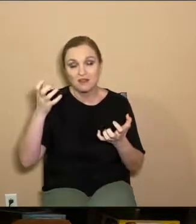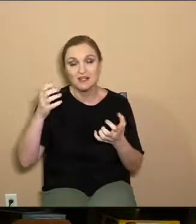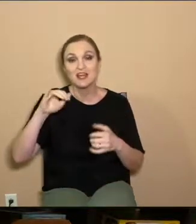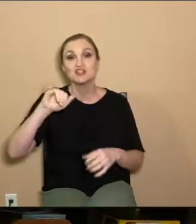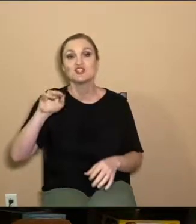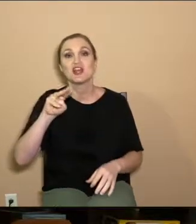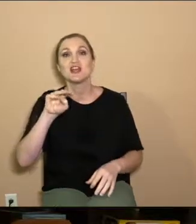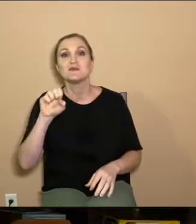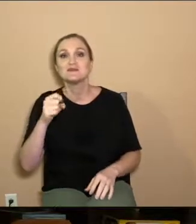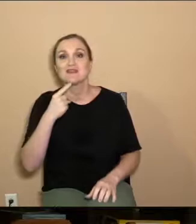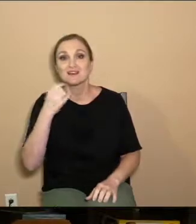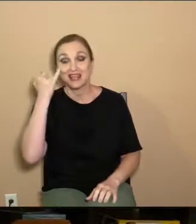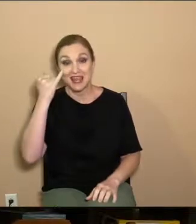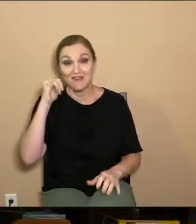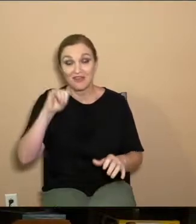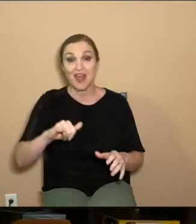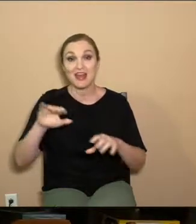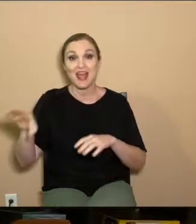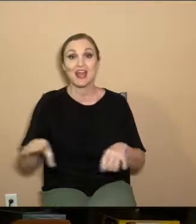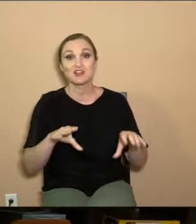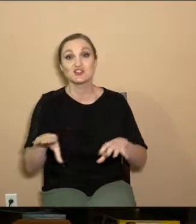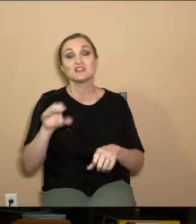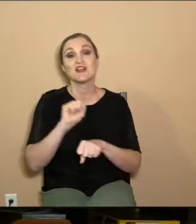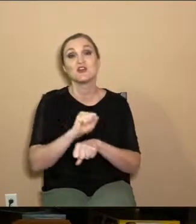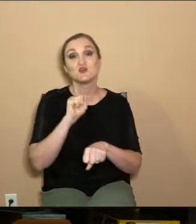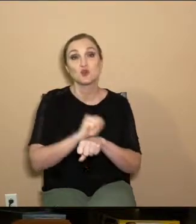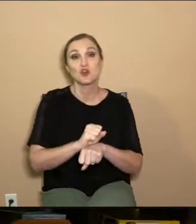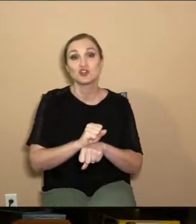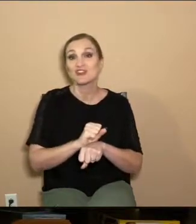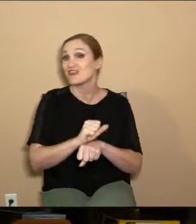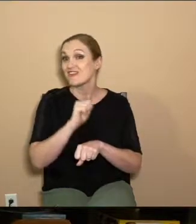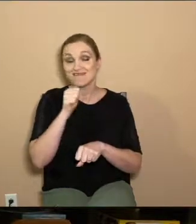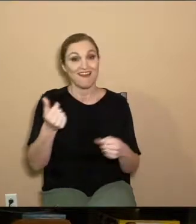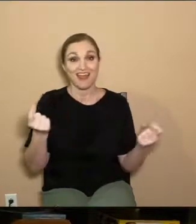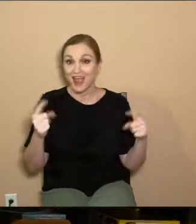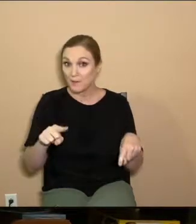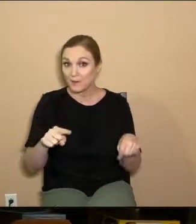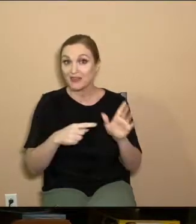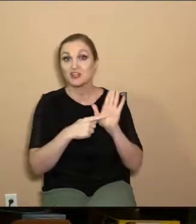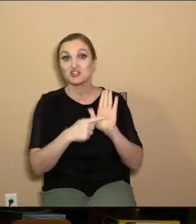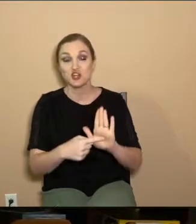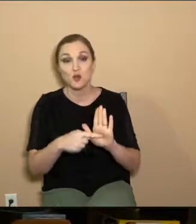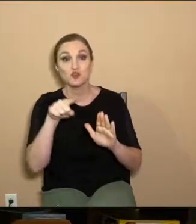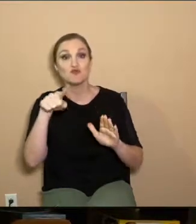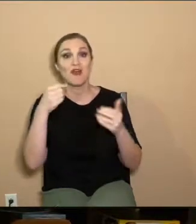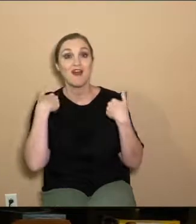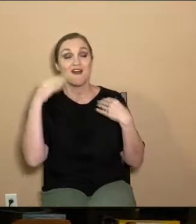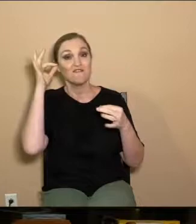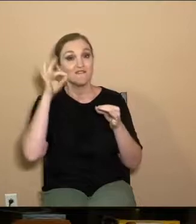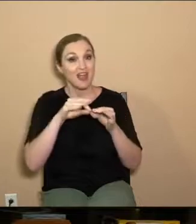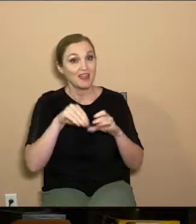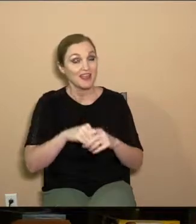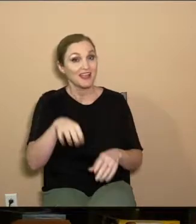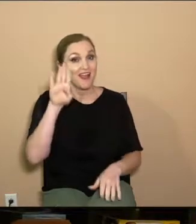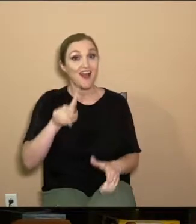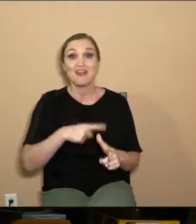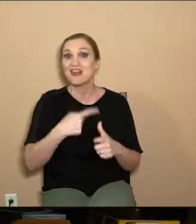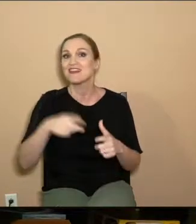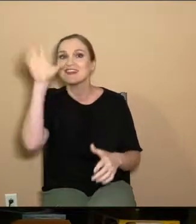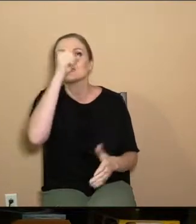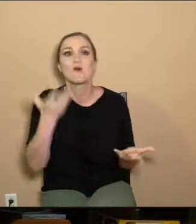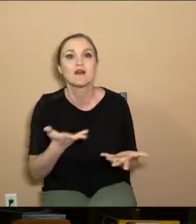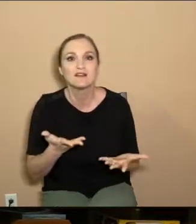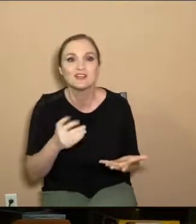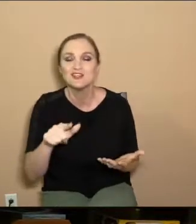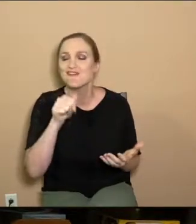action, if those works are not present that show you have faith in God, then guess what?